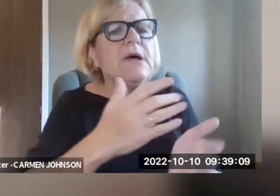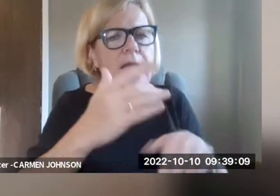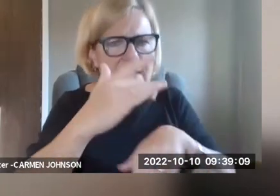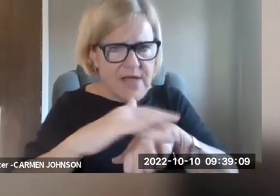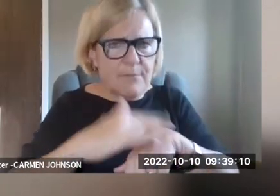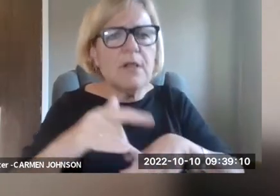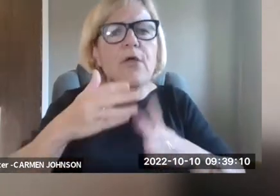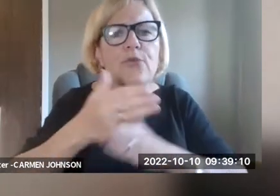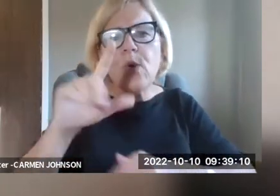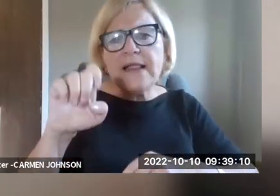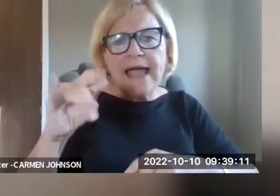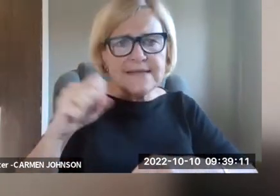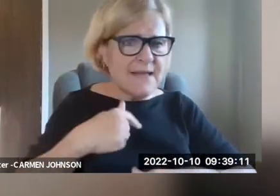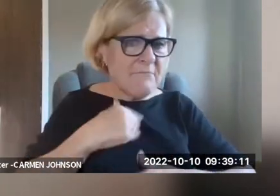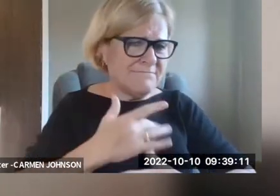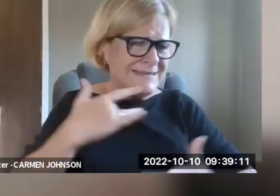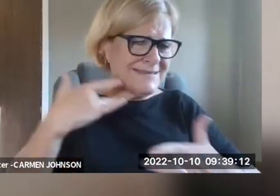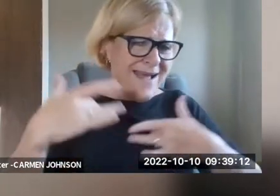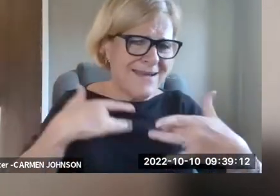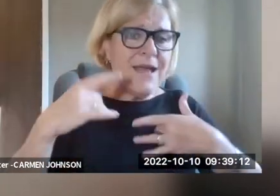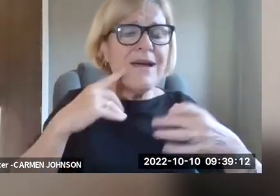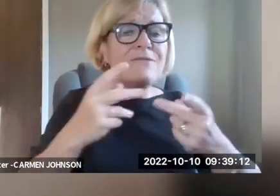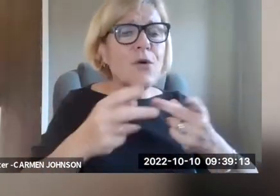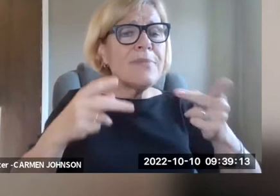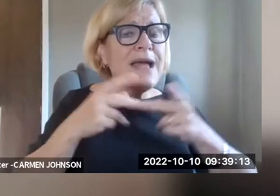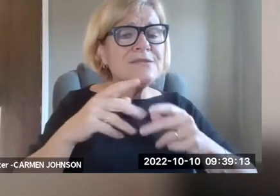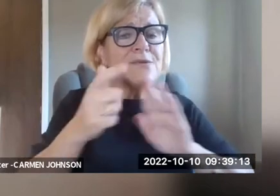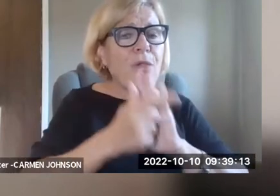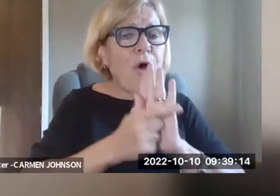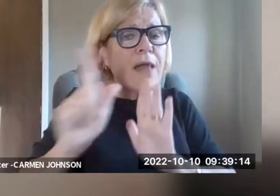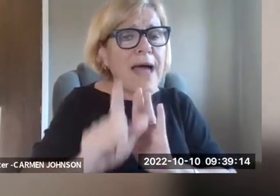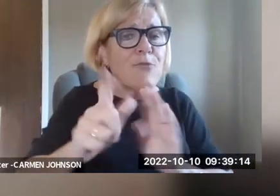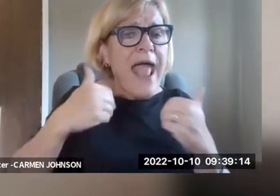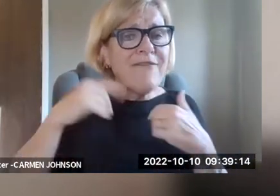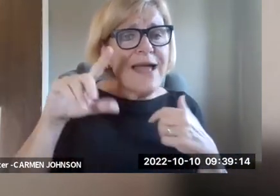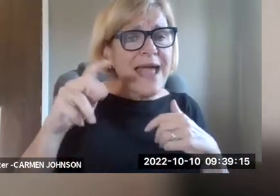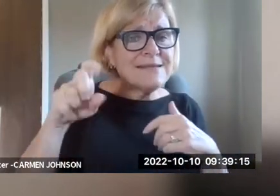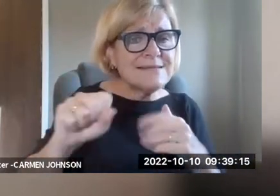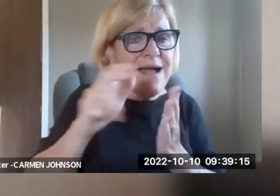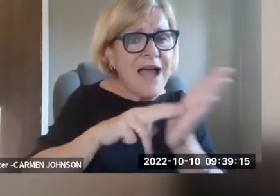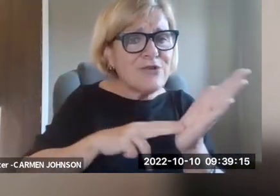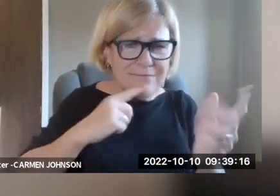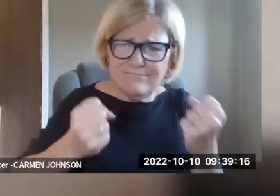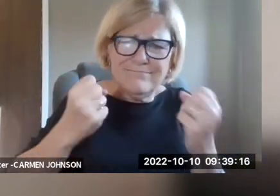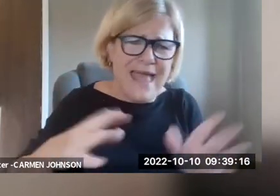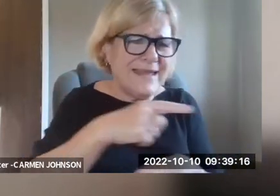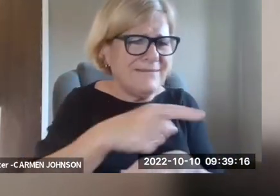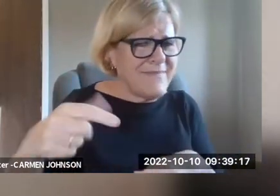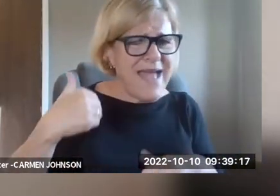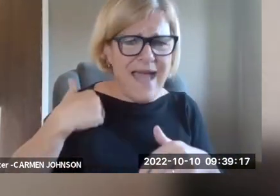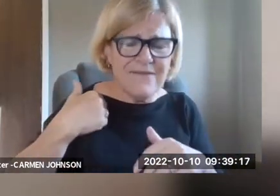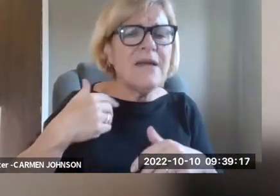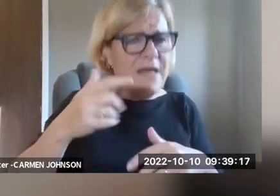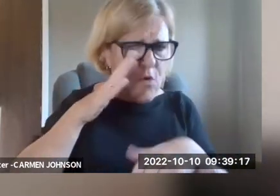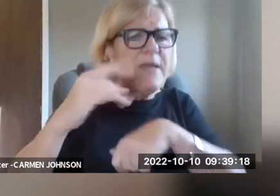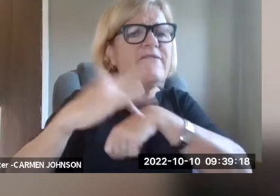we're also going to make the, the, all of these white papers available behind bars by way of Lexis, which I'm kind of excited about. So